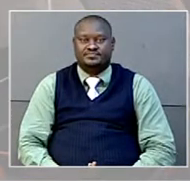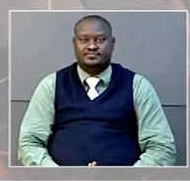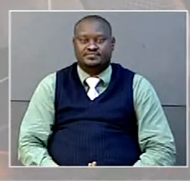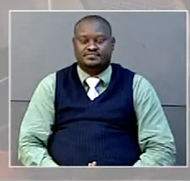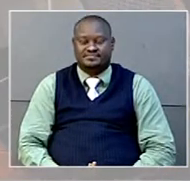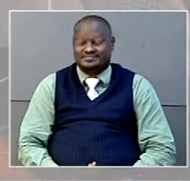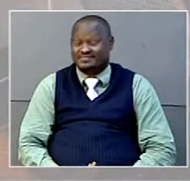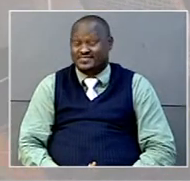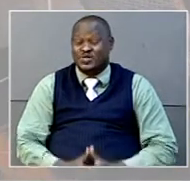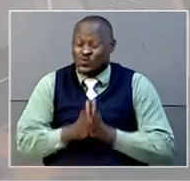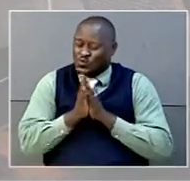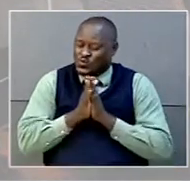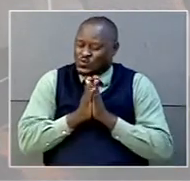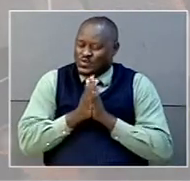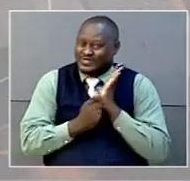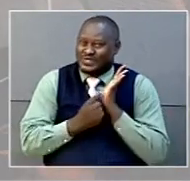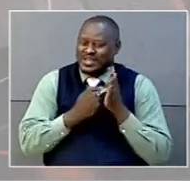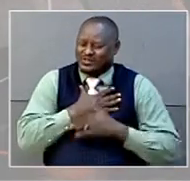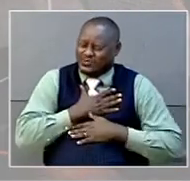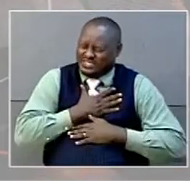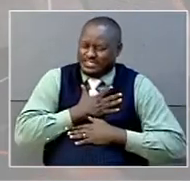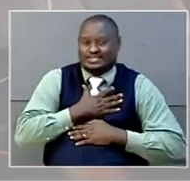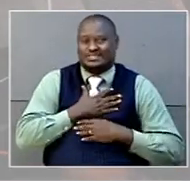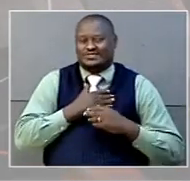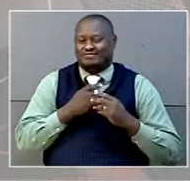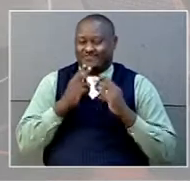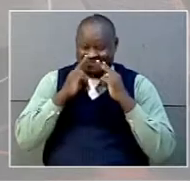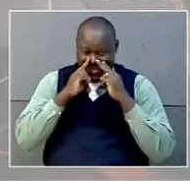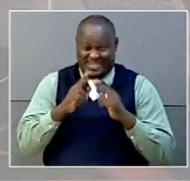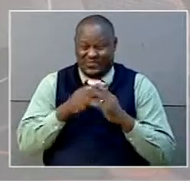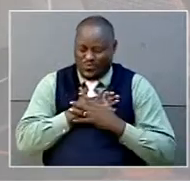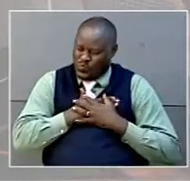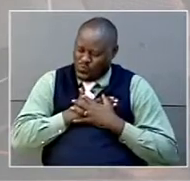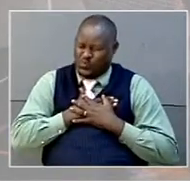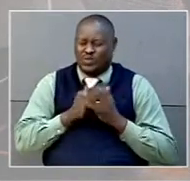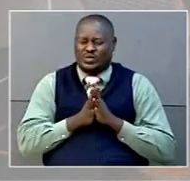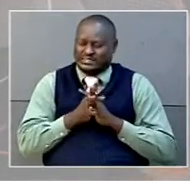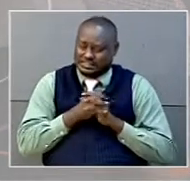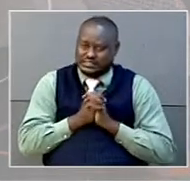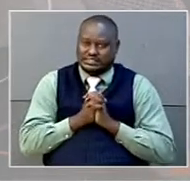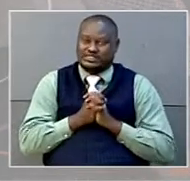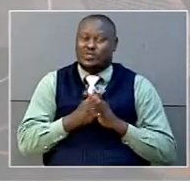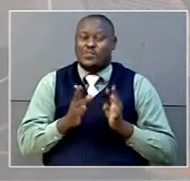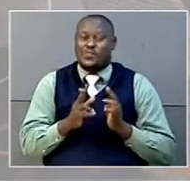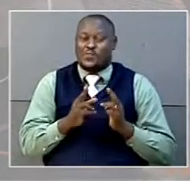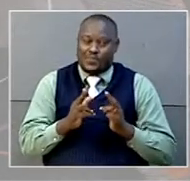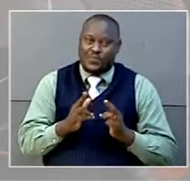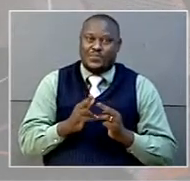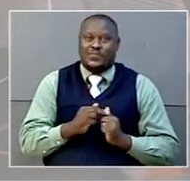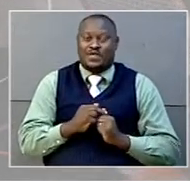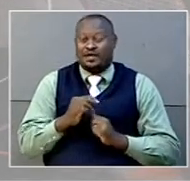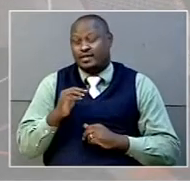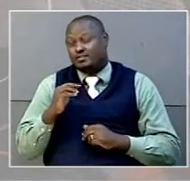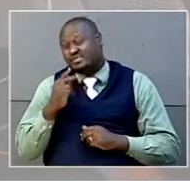Of course, wish Uganda-Creens the best in the finals. They have to qualify for the finals in Secafa. And of course, third